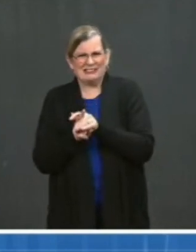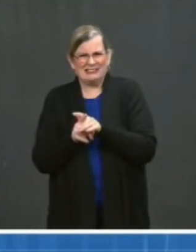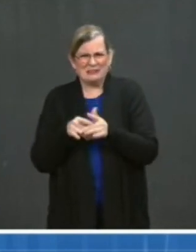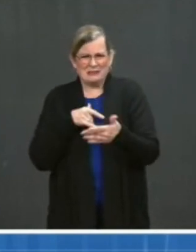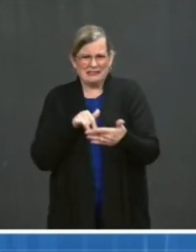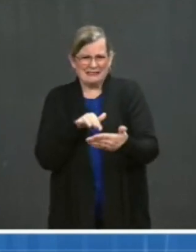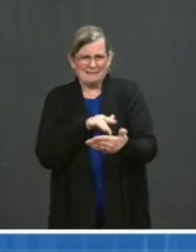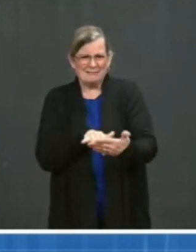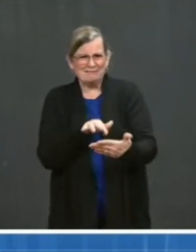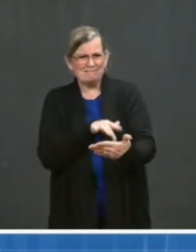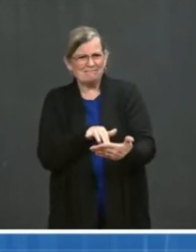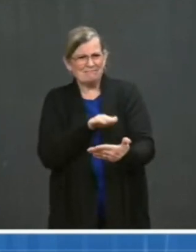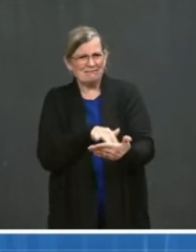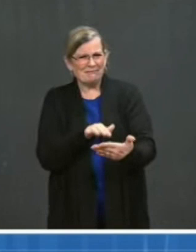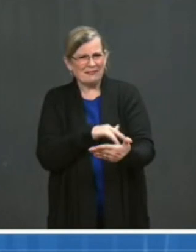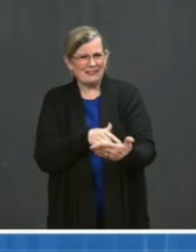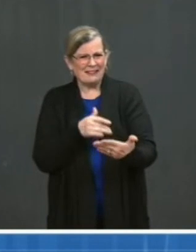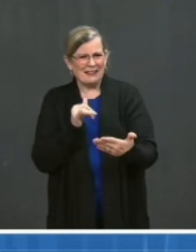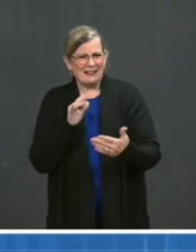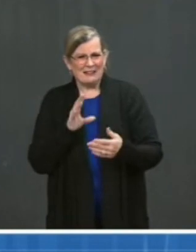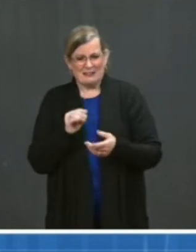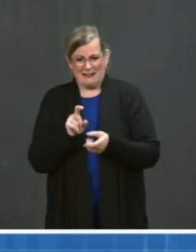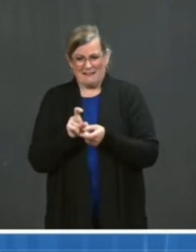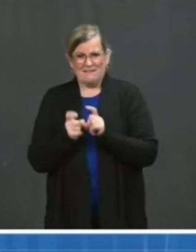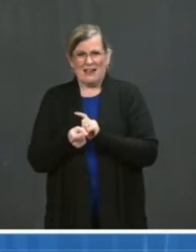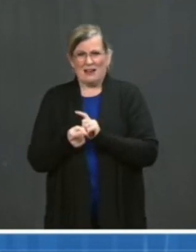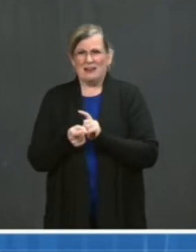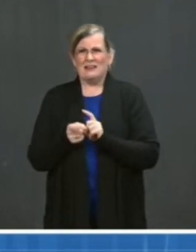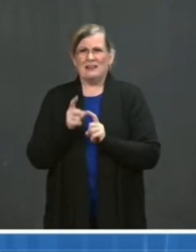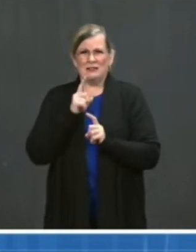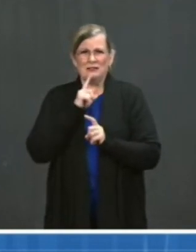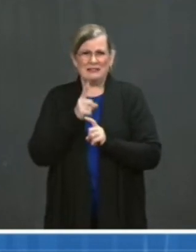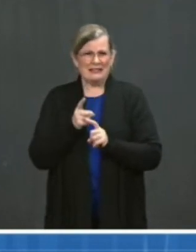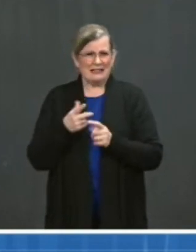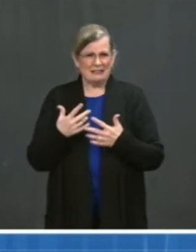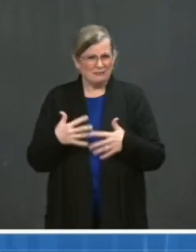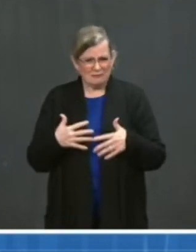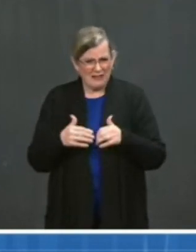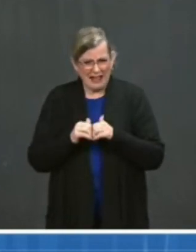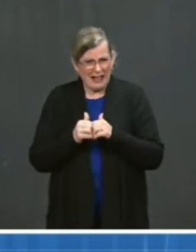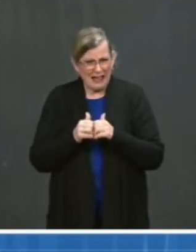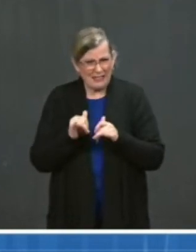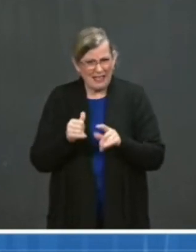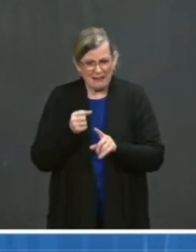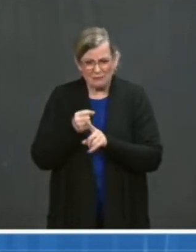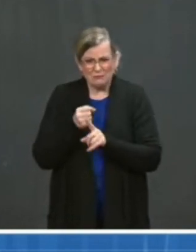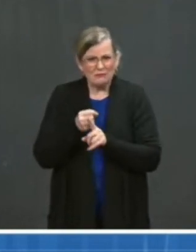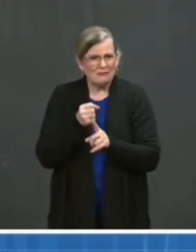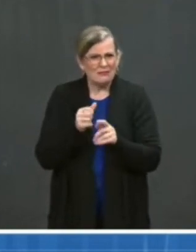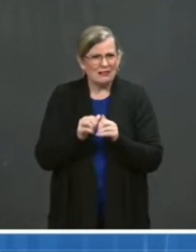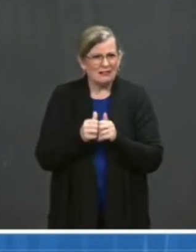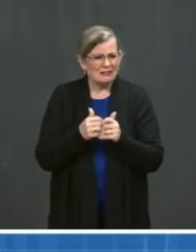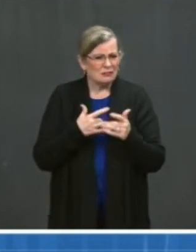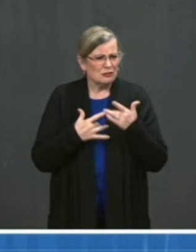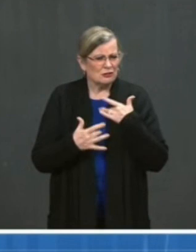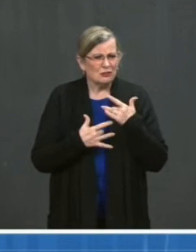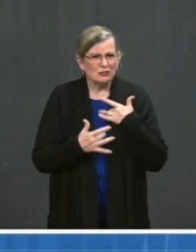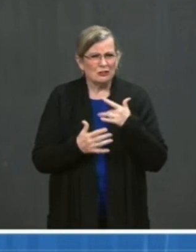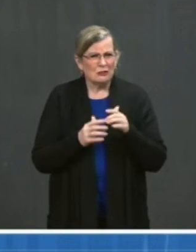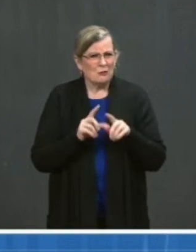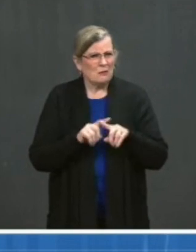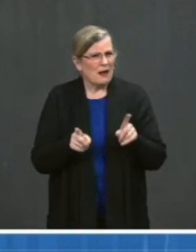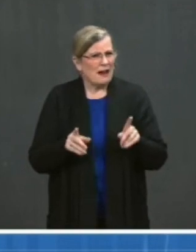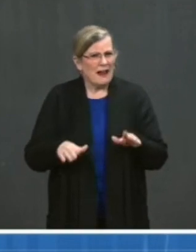substitution, impact therapeutic and antibody responses. Until those assessments are complete, it will